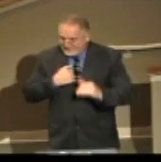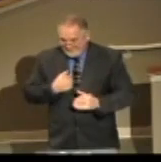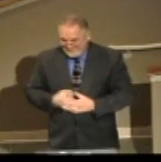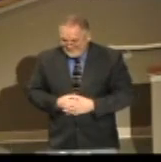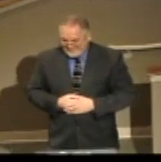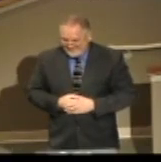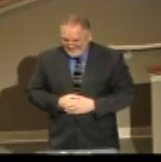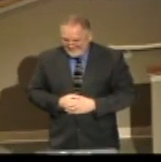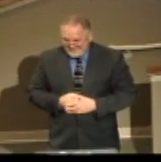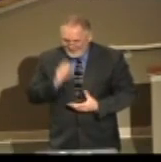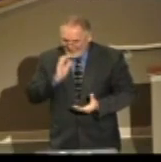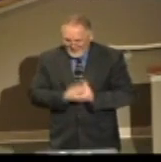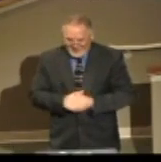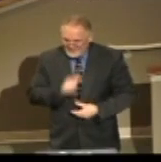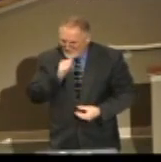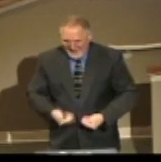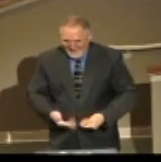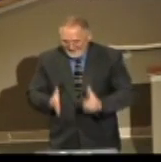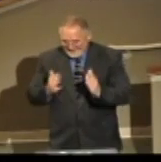Excuse me.